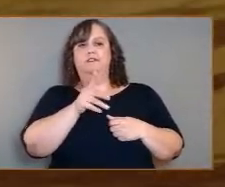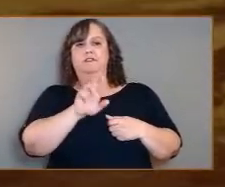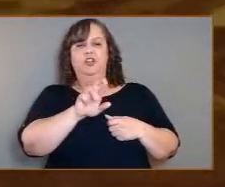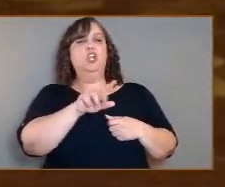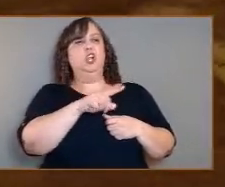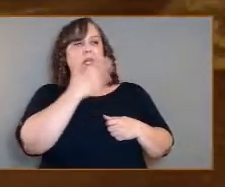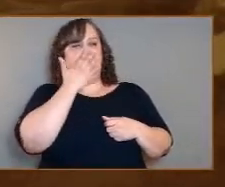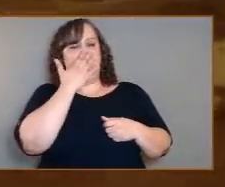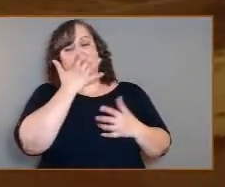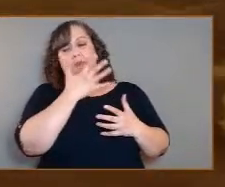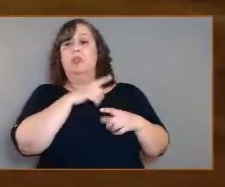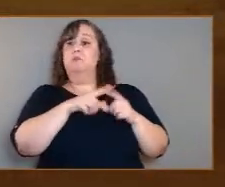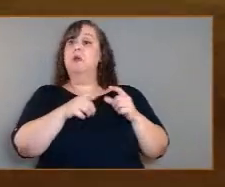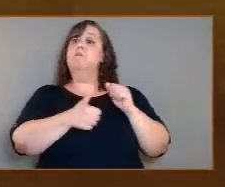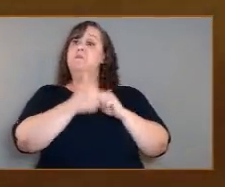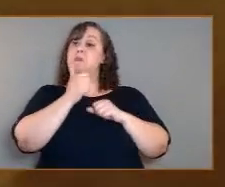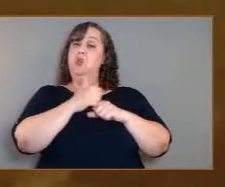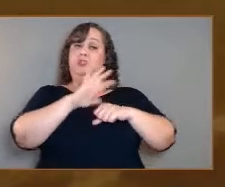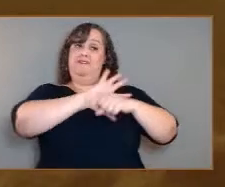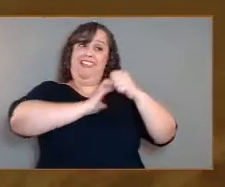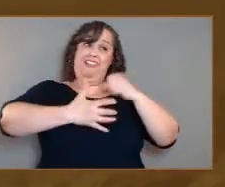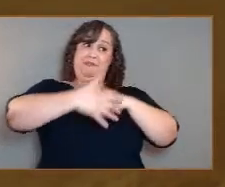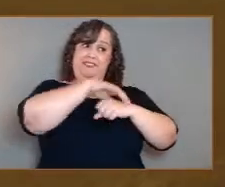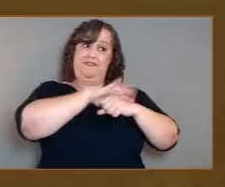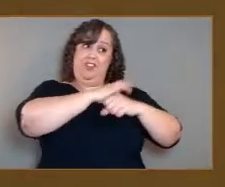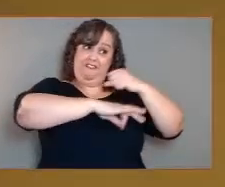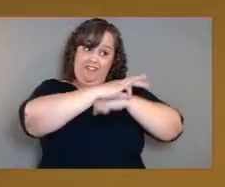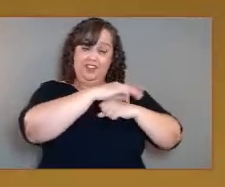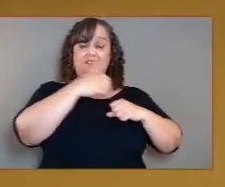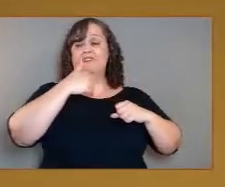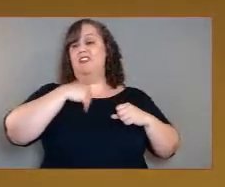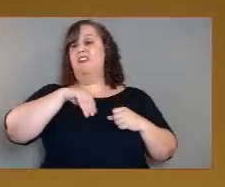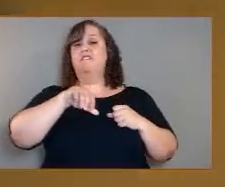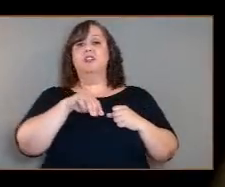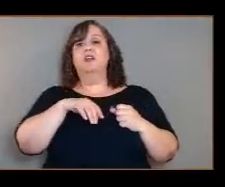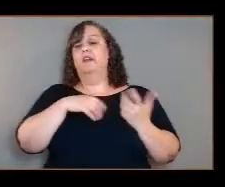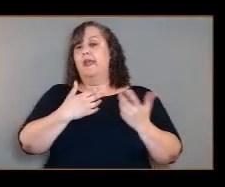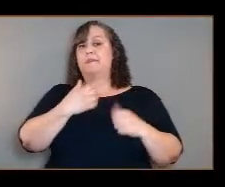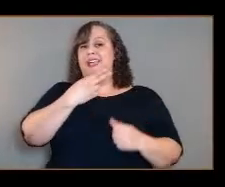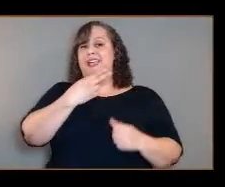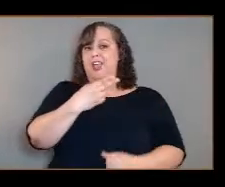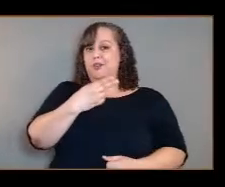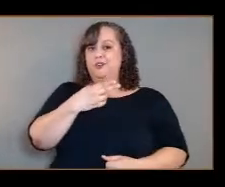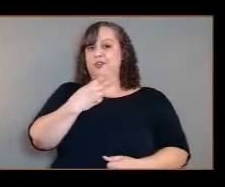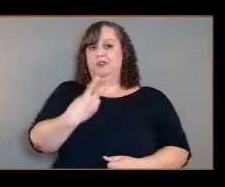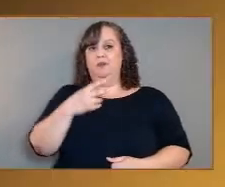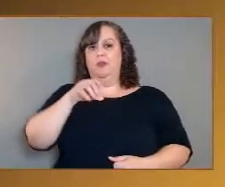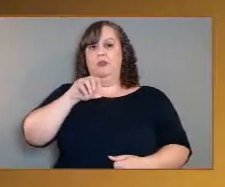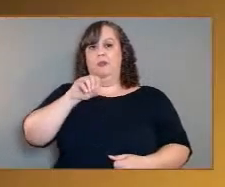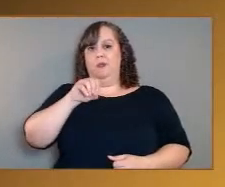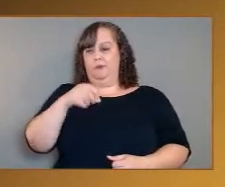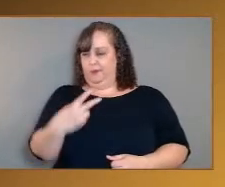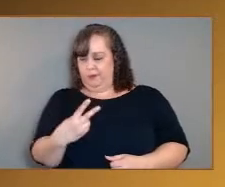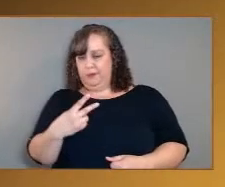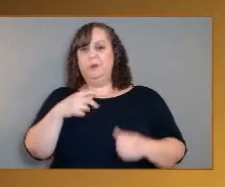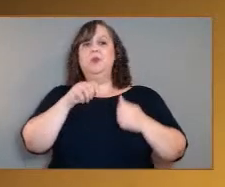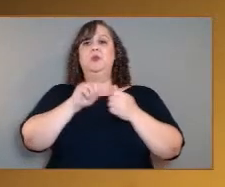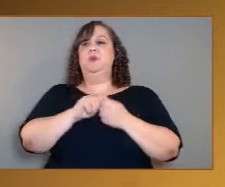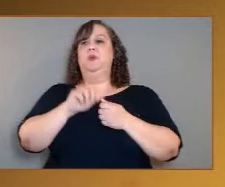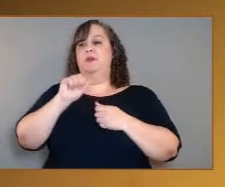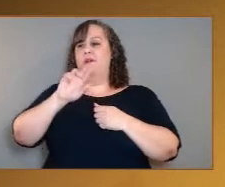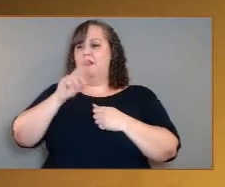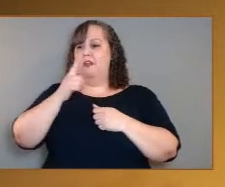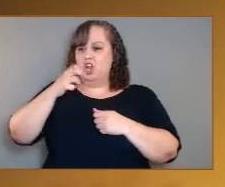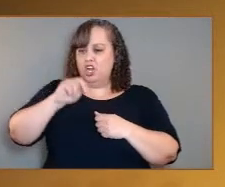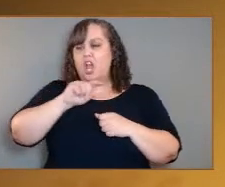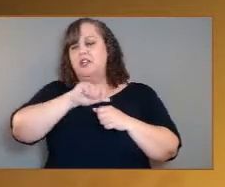Venus is made of carbon dioxide with nitrogen and argon and other inert gases. So a portion of the atmosphere in the clouds you just saw is where